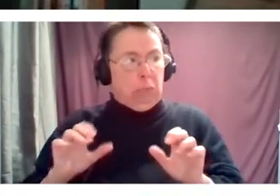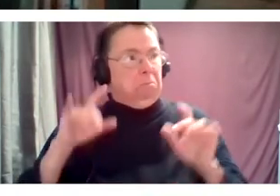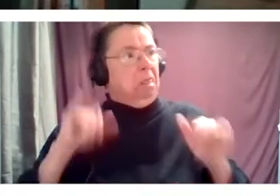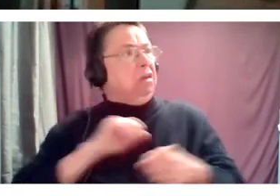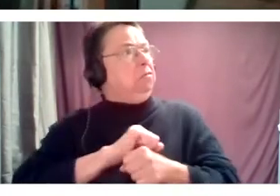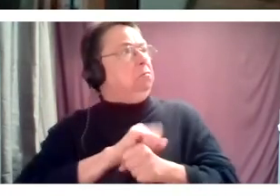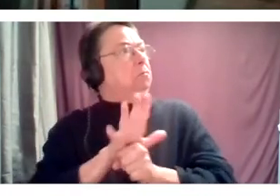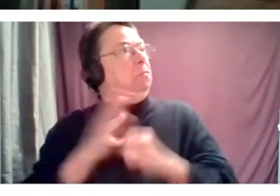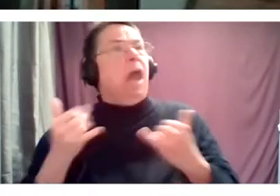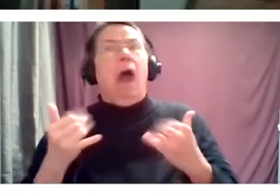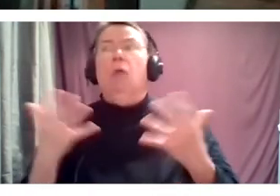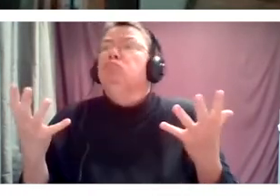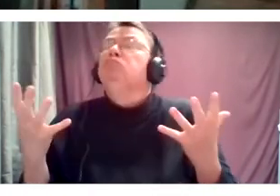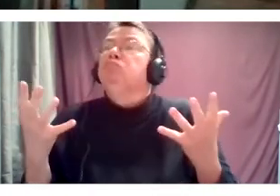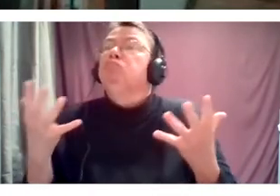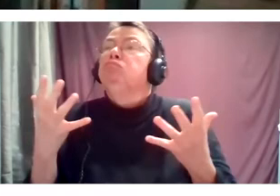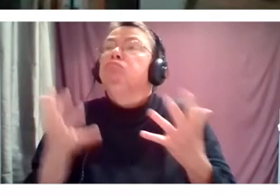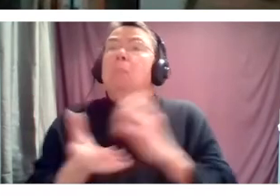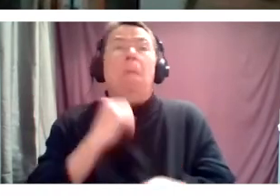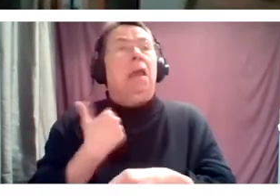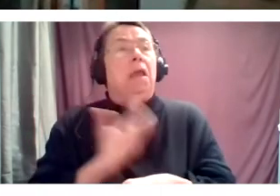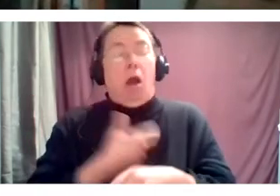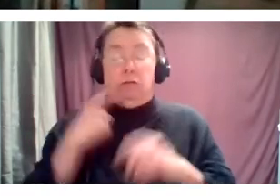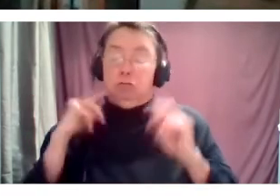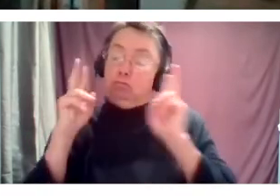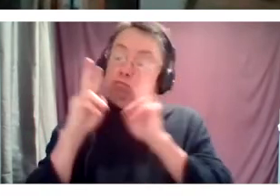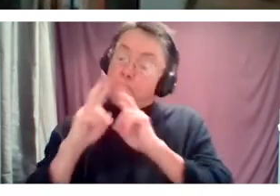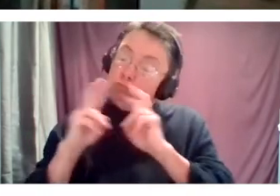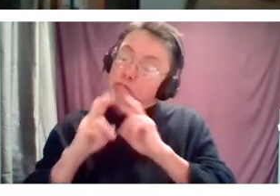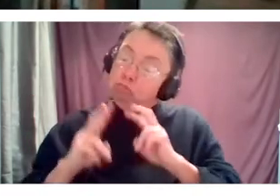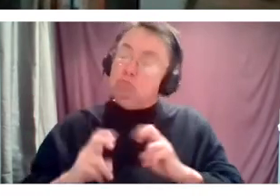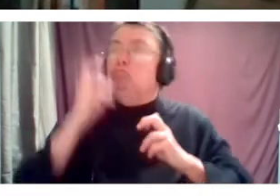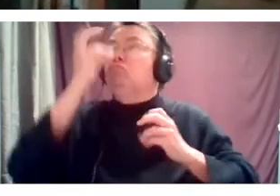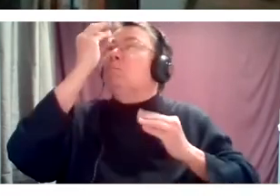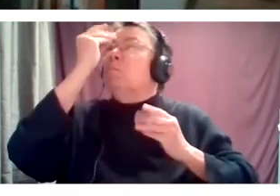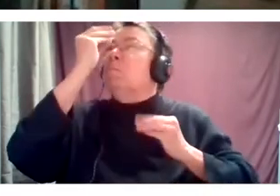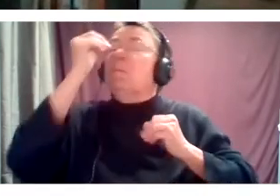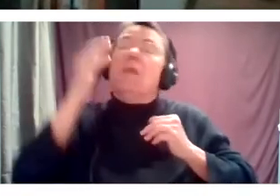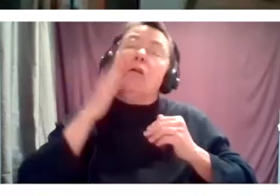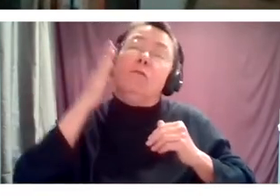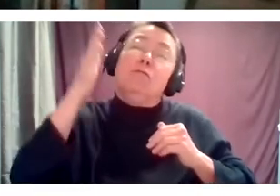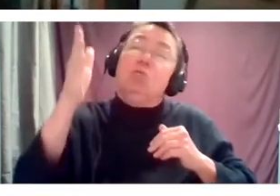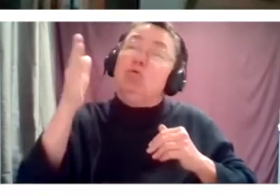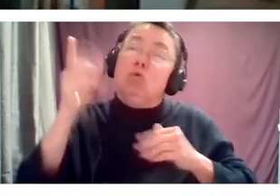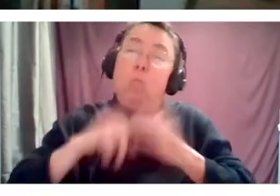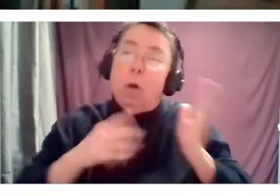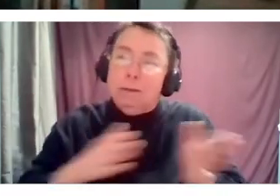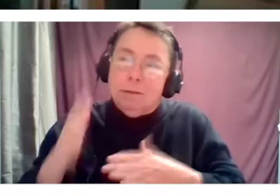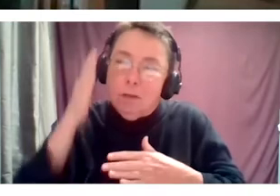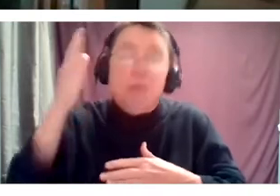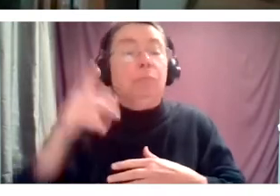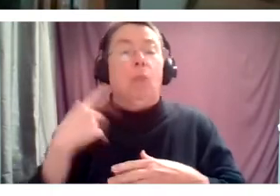making, I think all of us, every theater, think about what the future holds. So we've been doing a lot of that. Frankly, a lot of